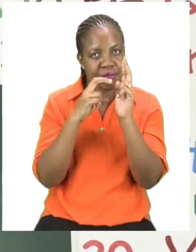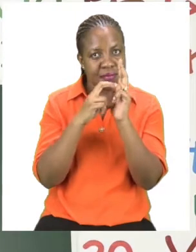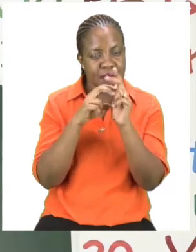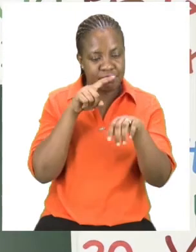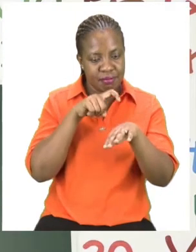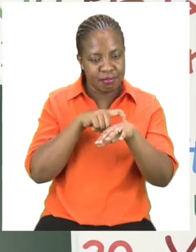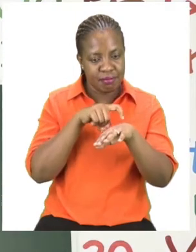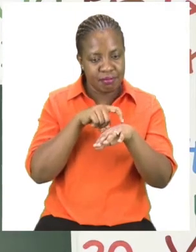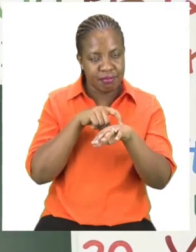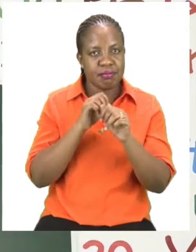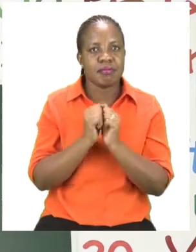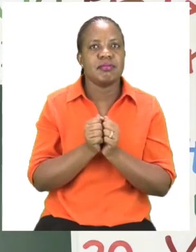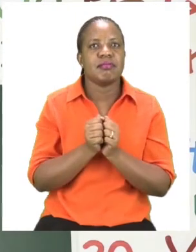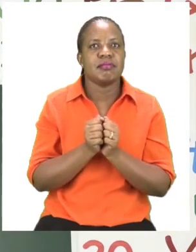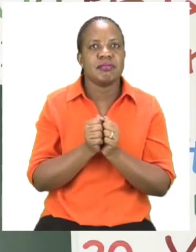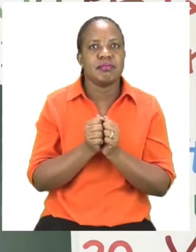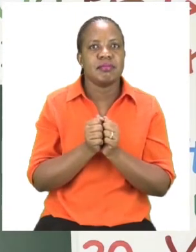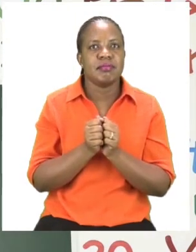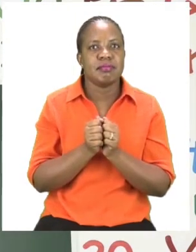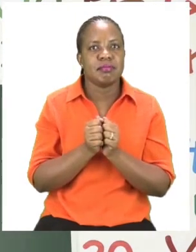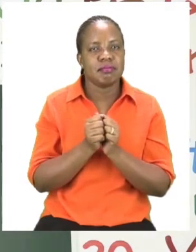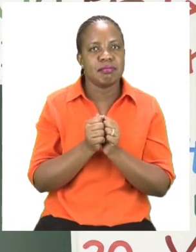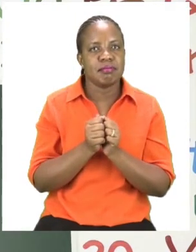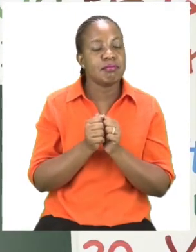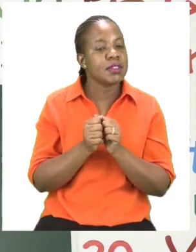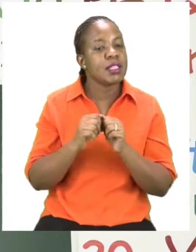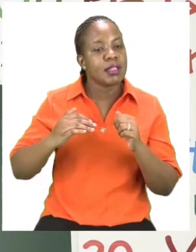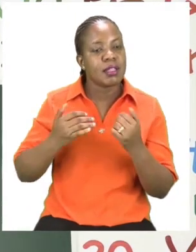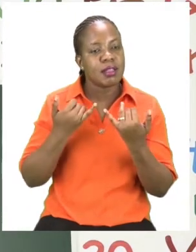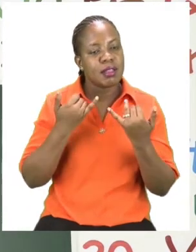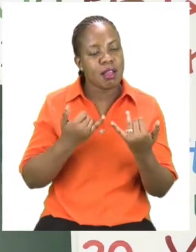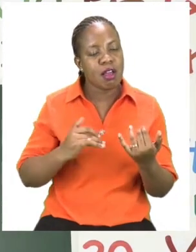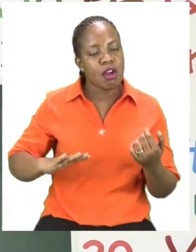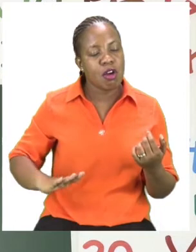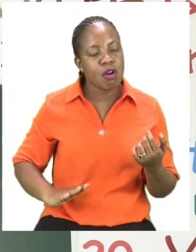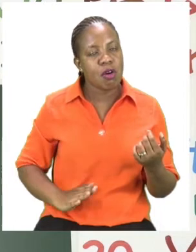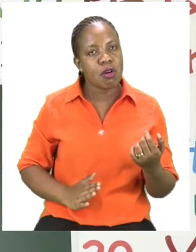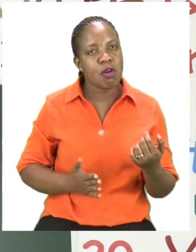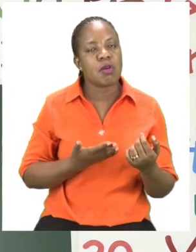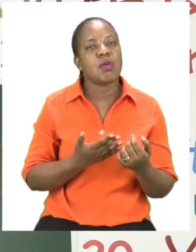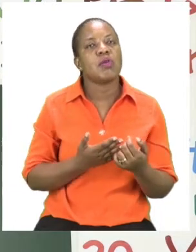of eggs do you have during Easter? And also, when you're coloring,